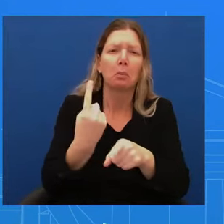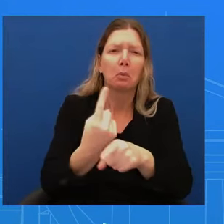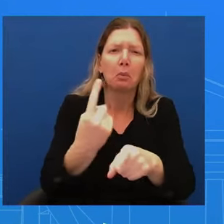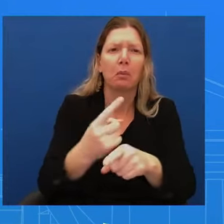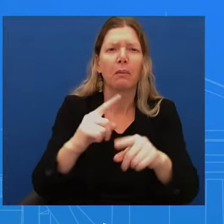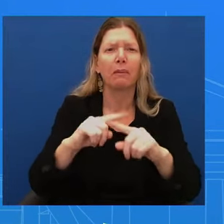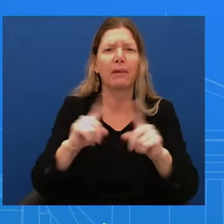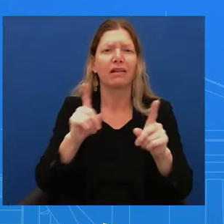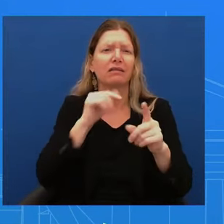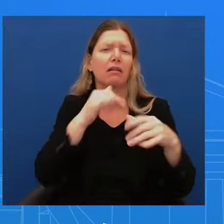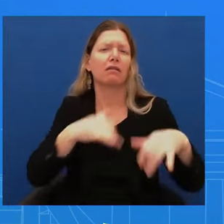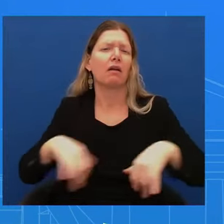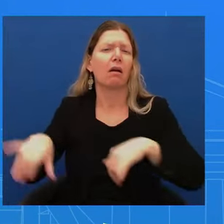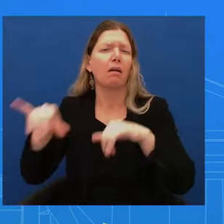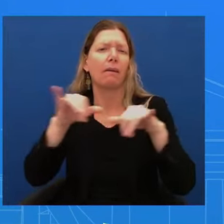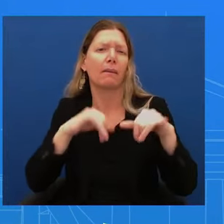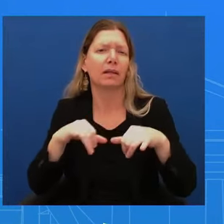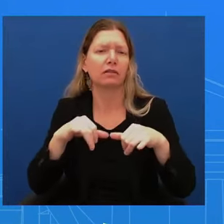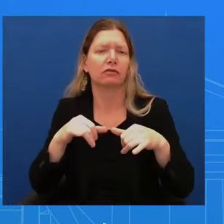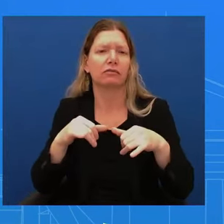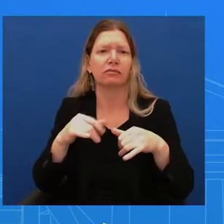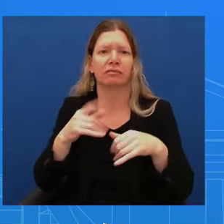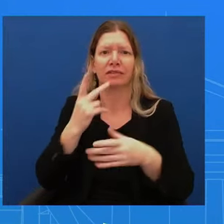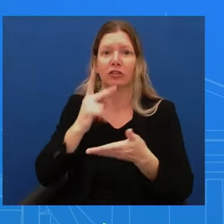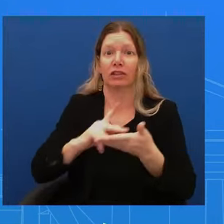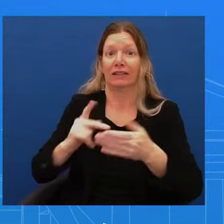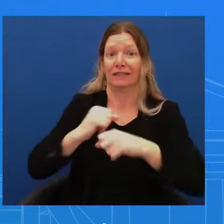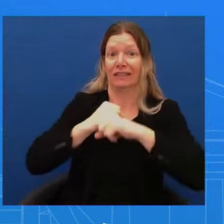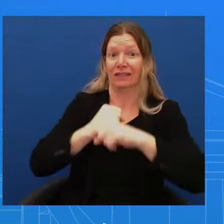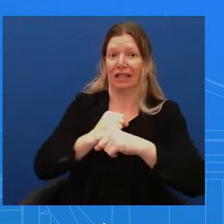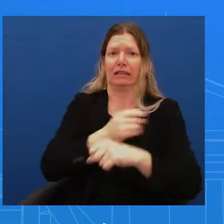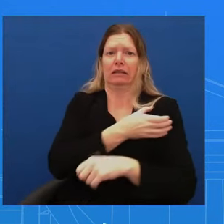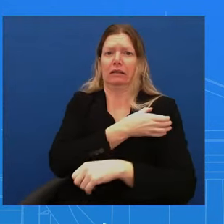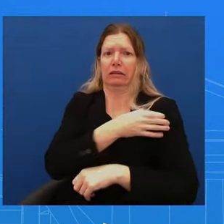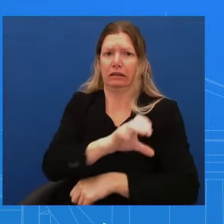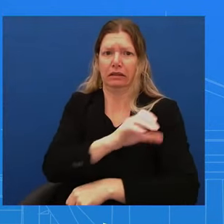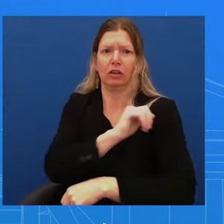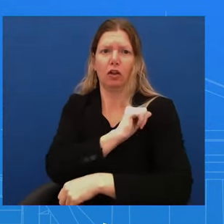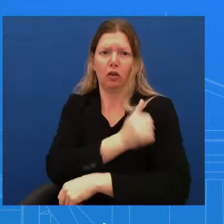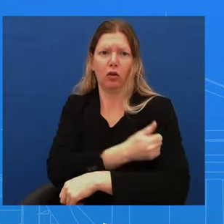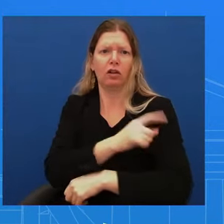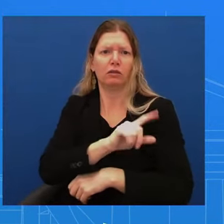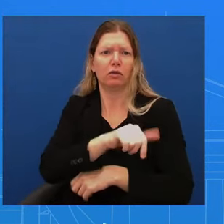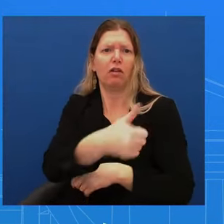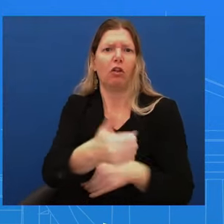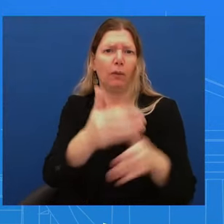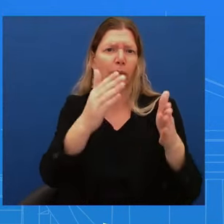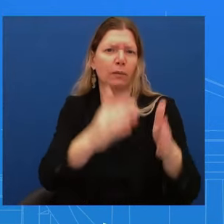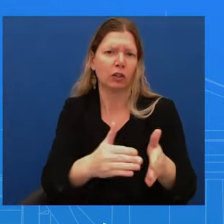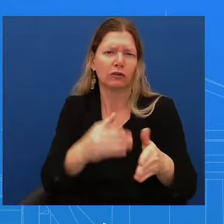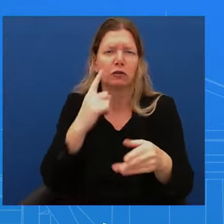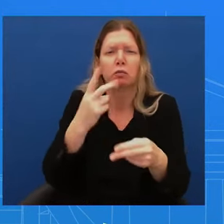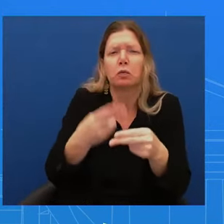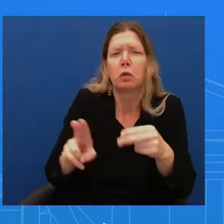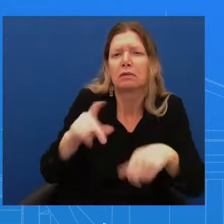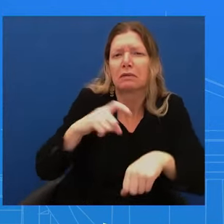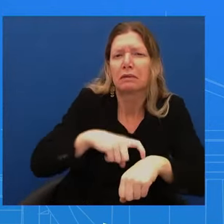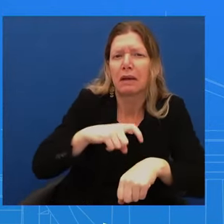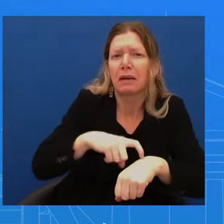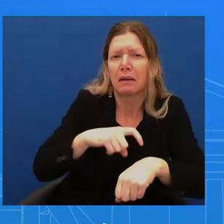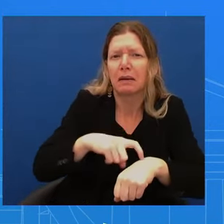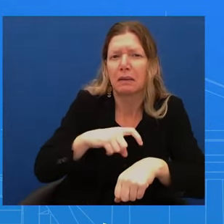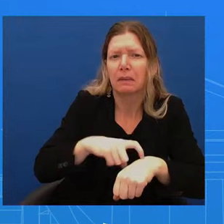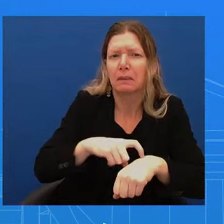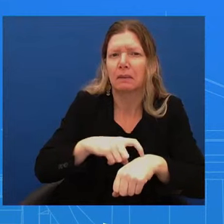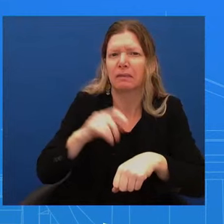delegate authority to the deputy, sometimes for very short periods of time. But I think one of the things that we're all going to want to learn from this is, is,